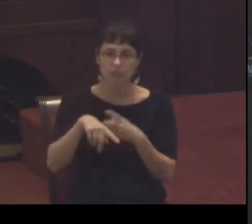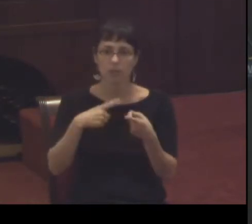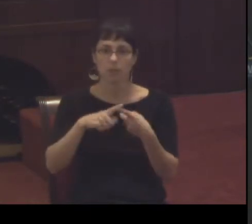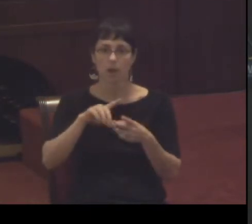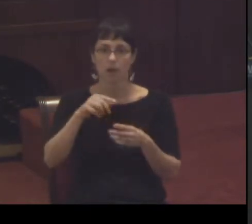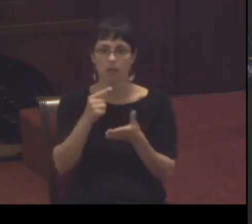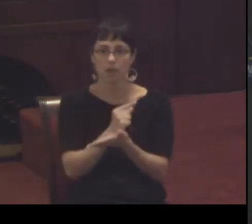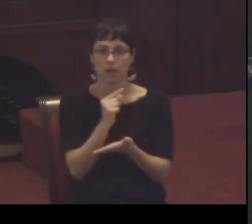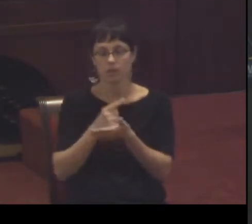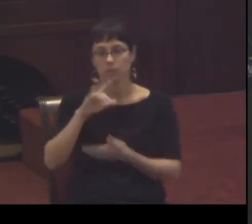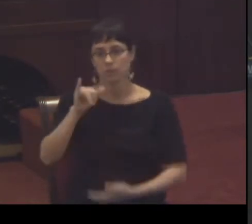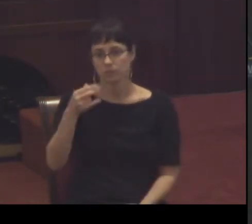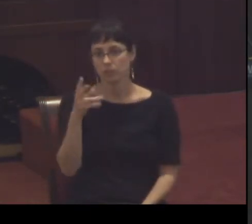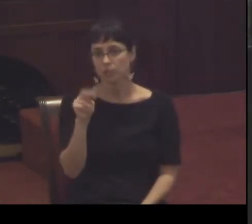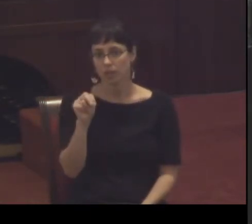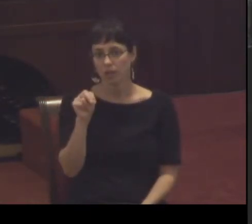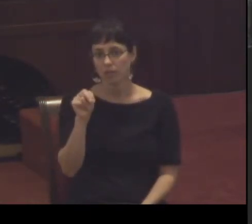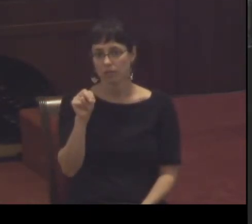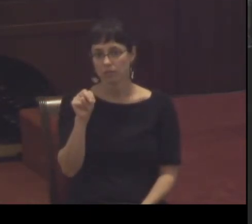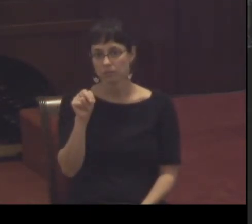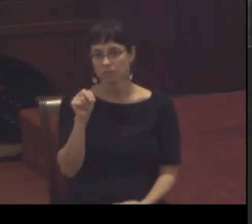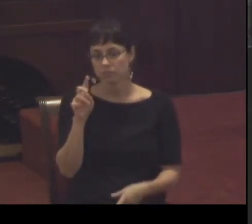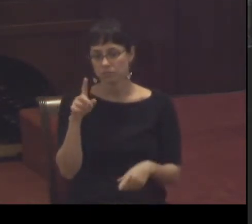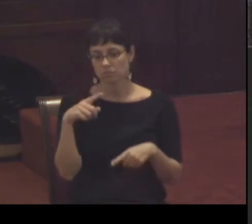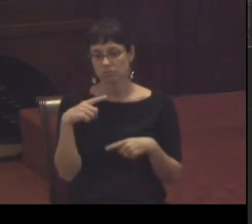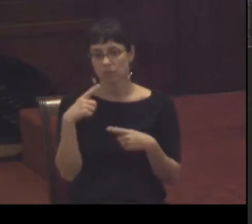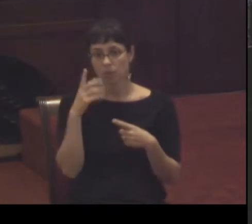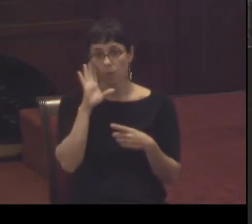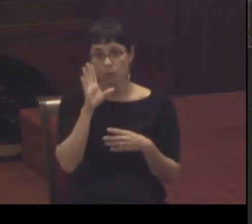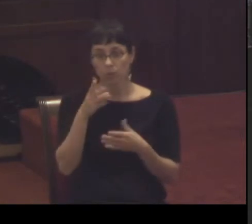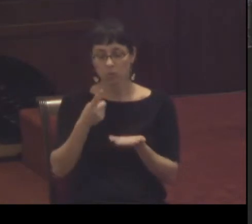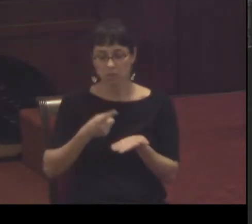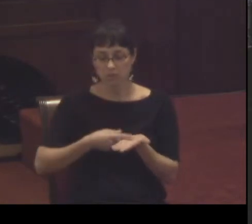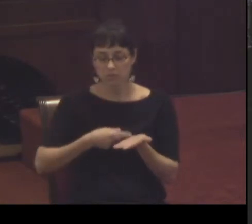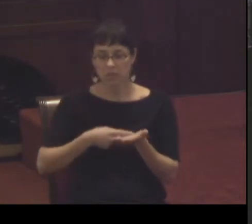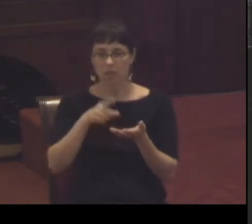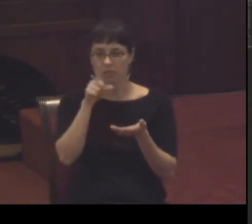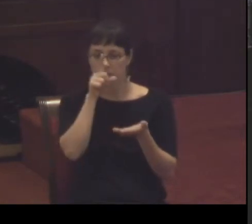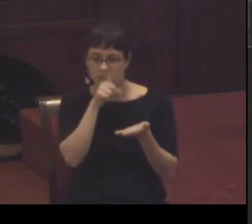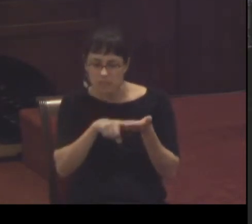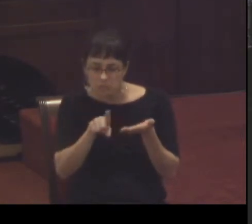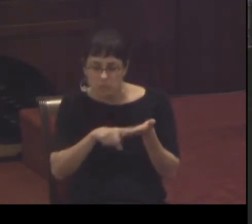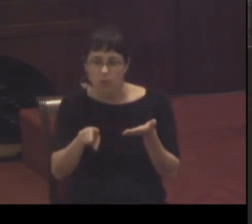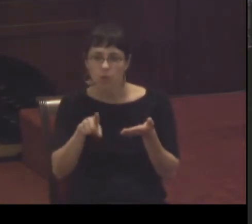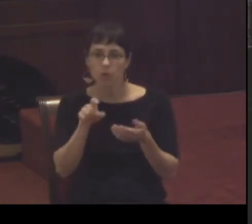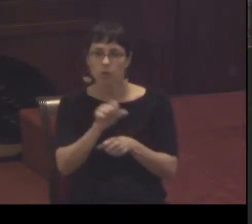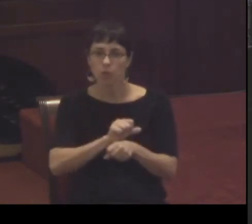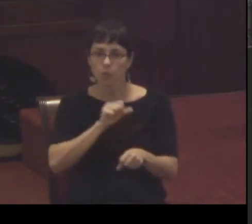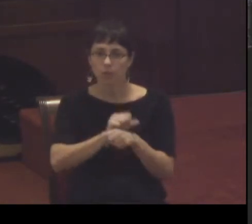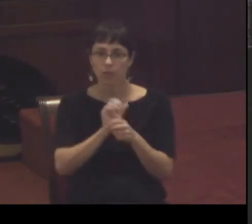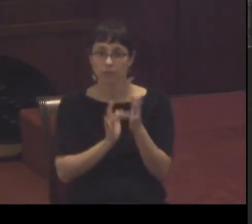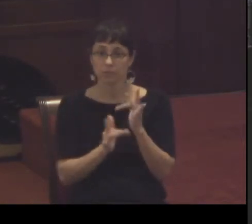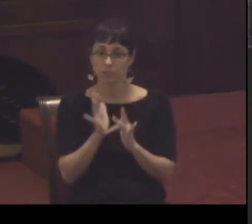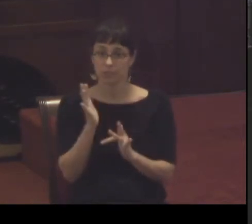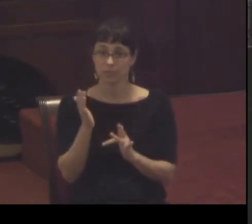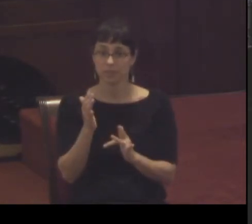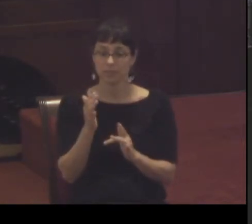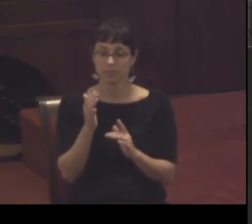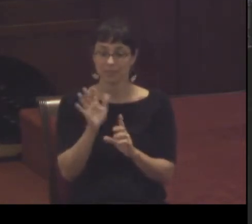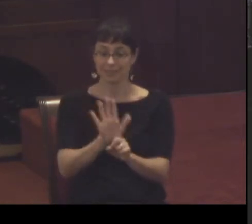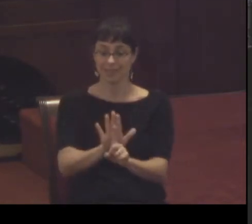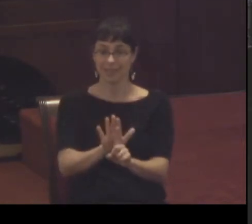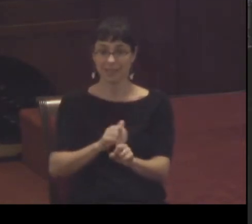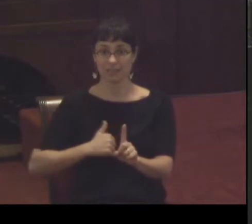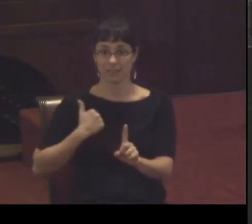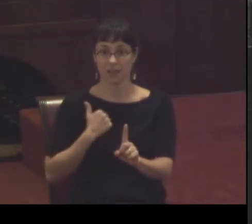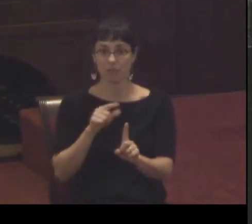explore the stories of Jesus his work in the lives of disciples back then and even now